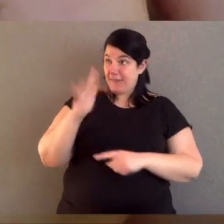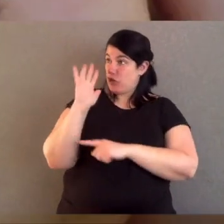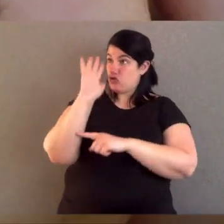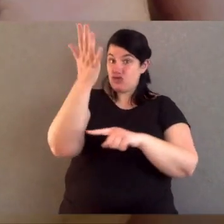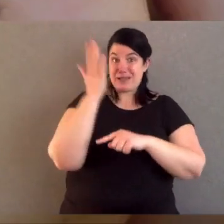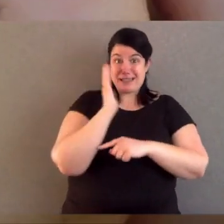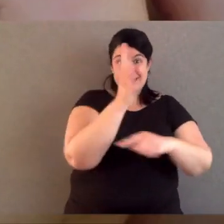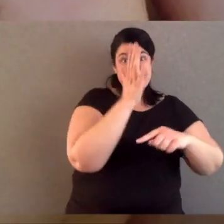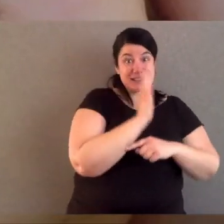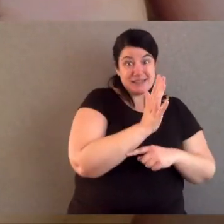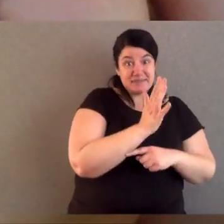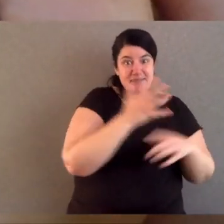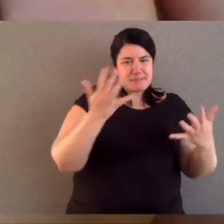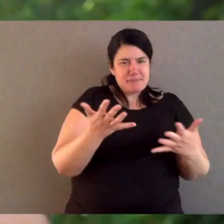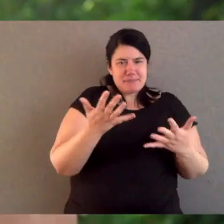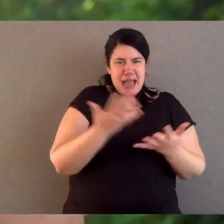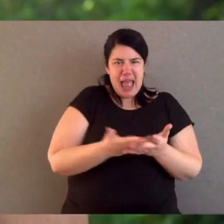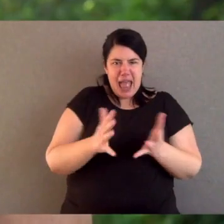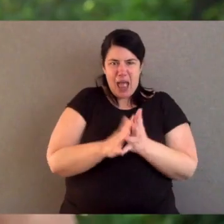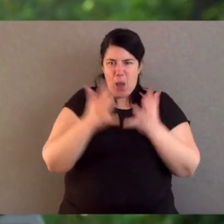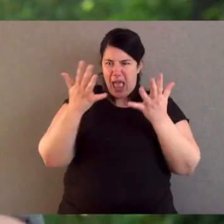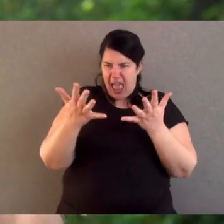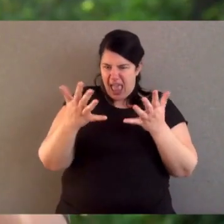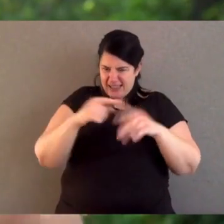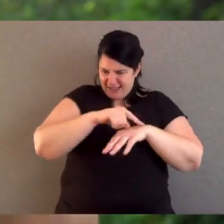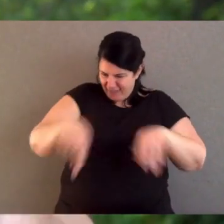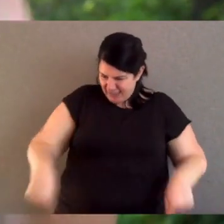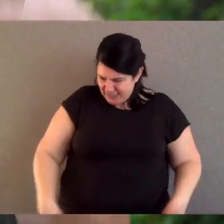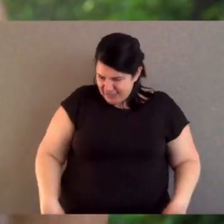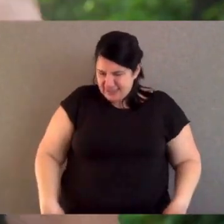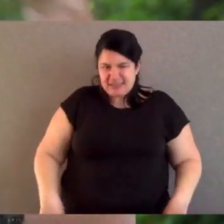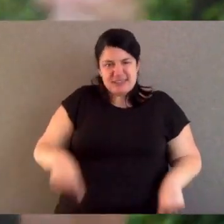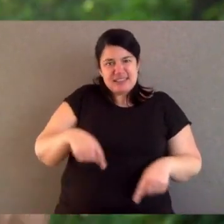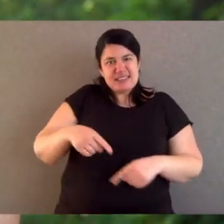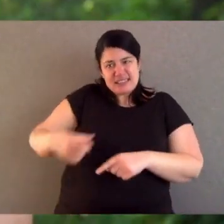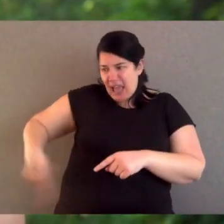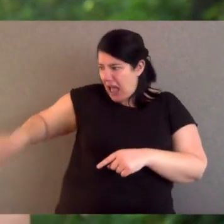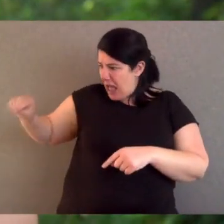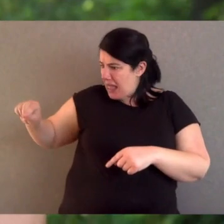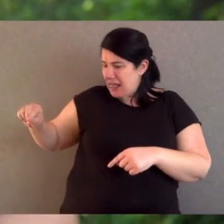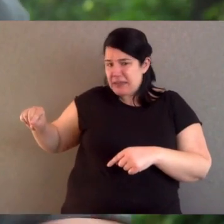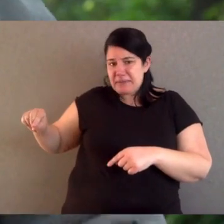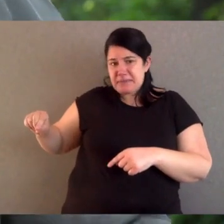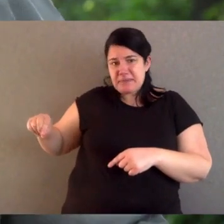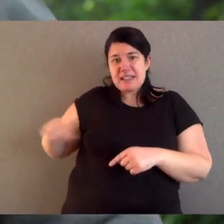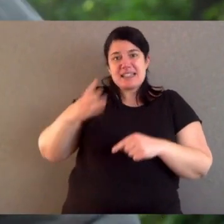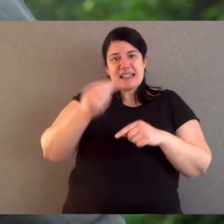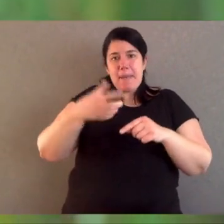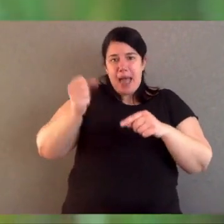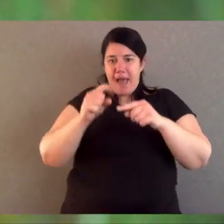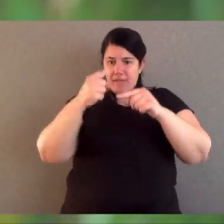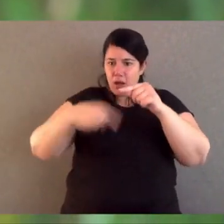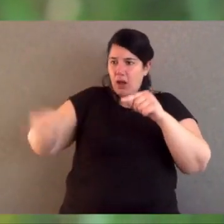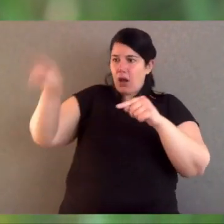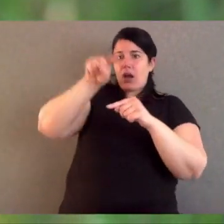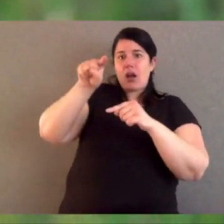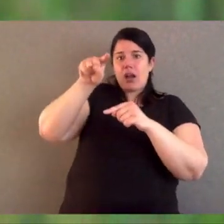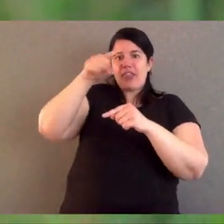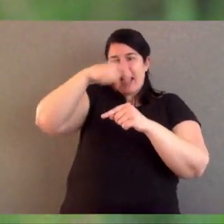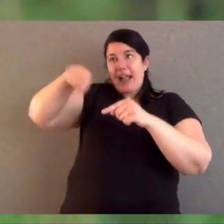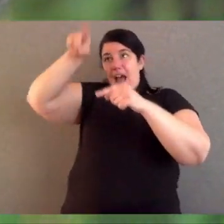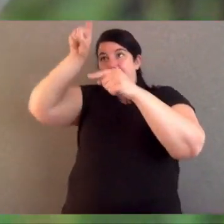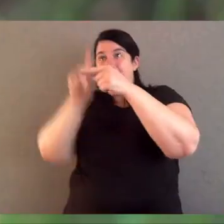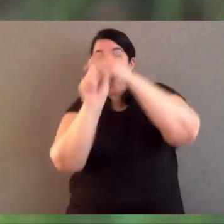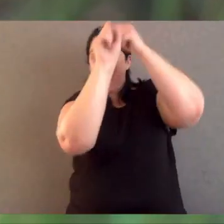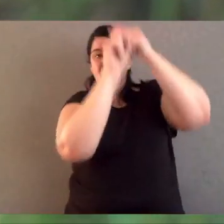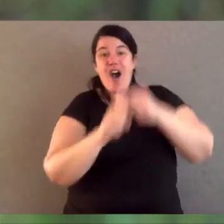interesting is they live in the trees. So, how do their hands, feet, and tail help them with that? Now, some possums have a prehensile tail, so they can